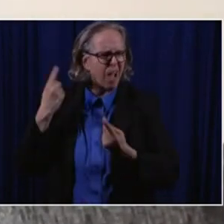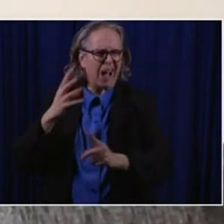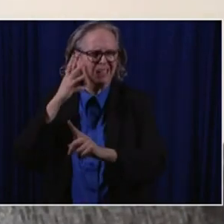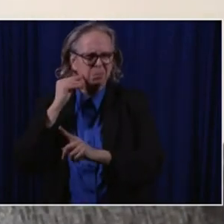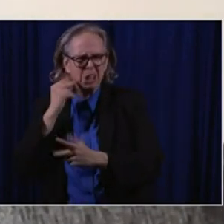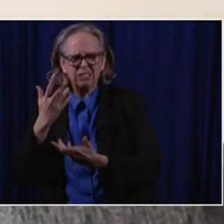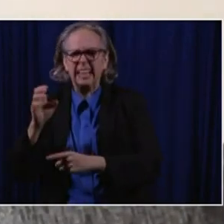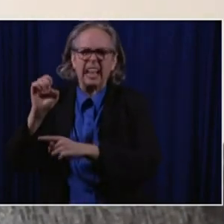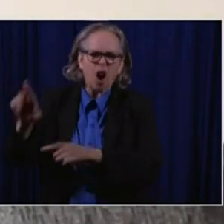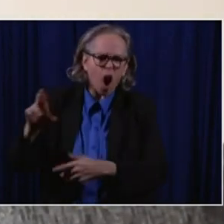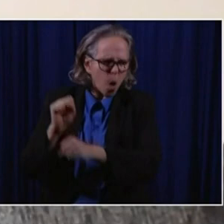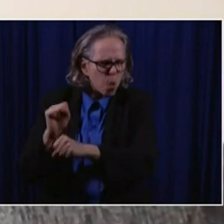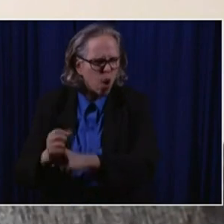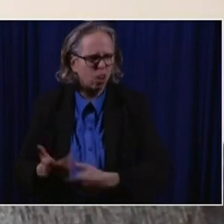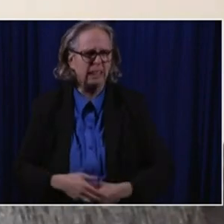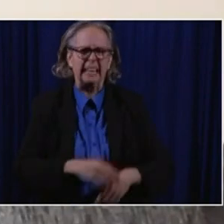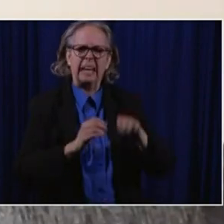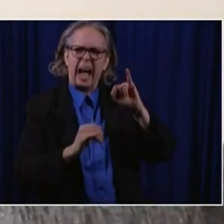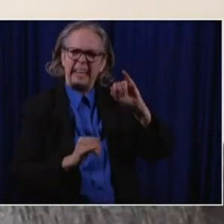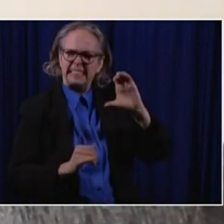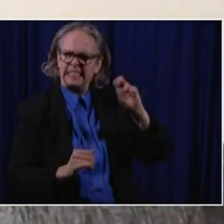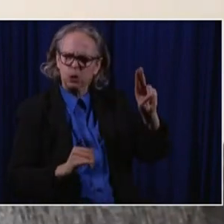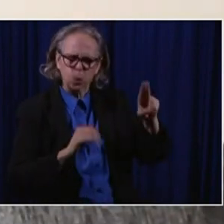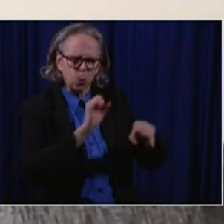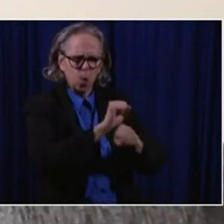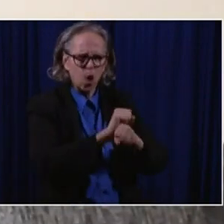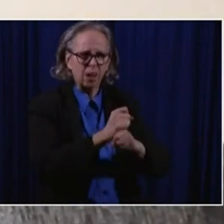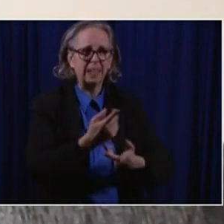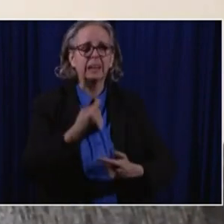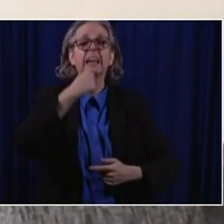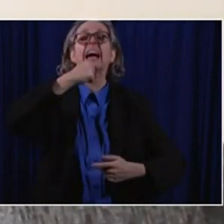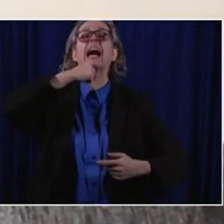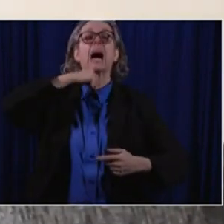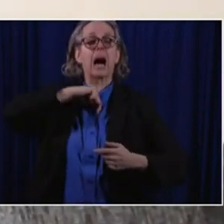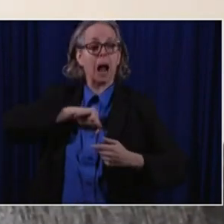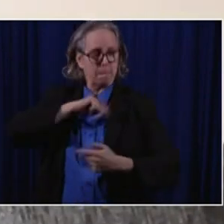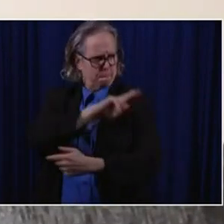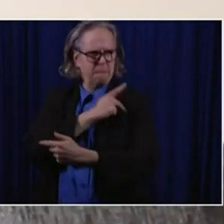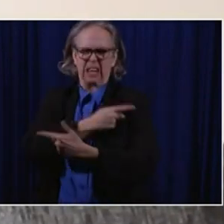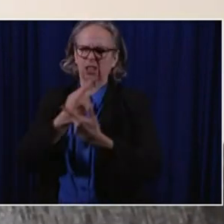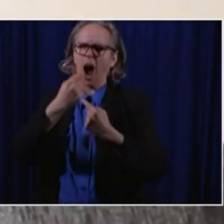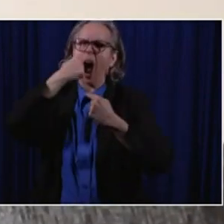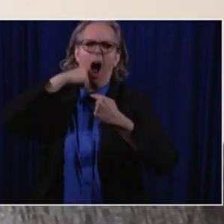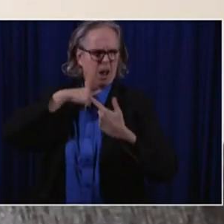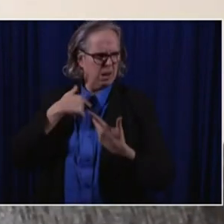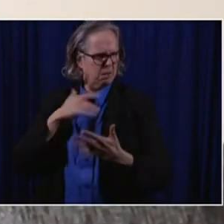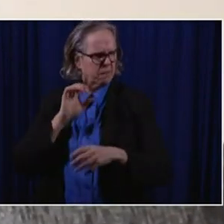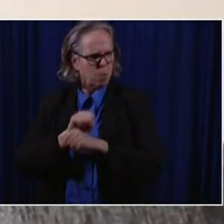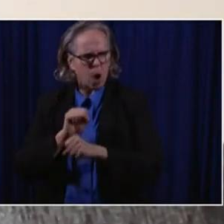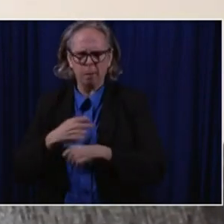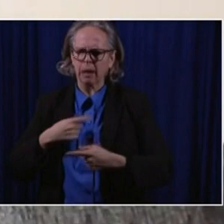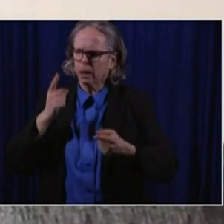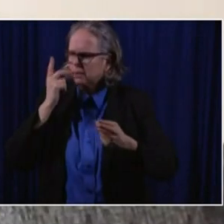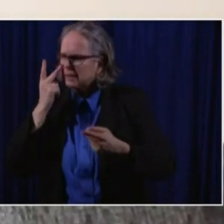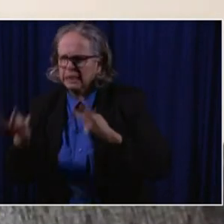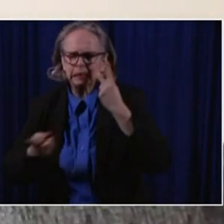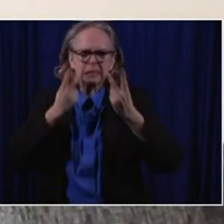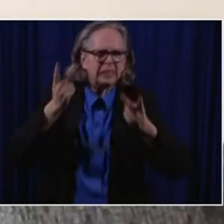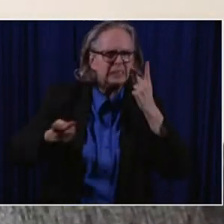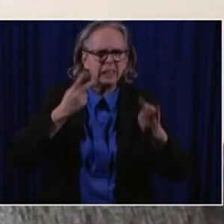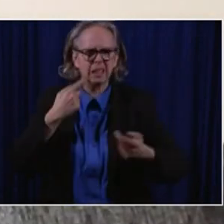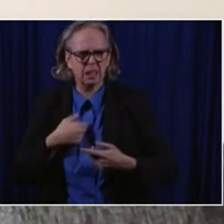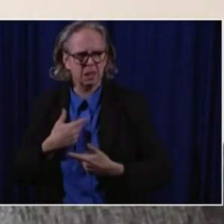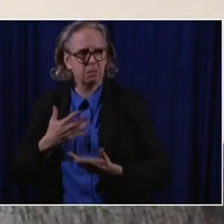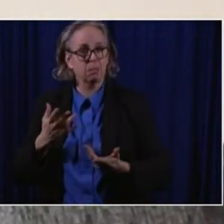ICU intubating patients, we've seen, we've seen all of the good and bad of COVID and the